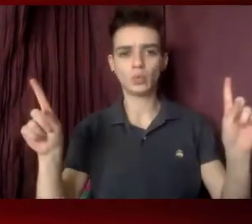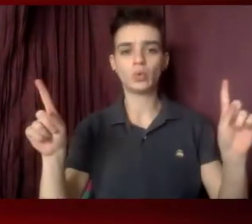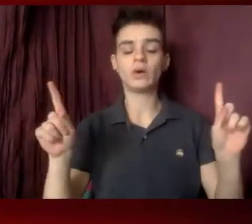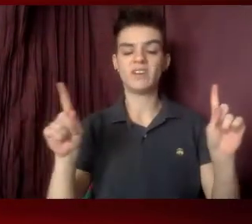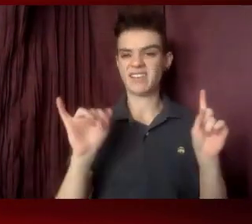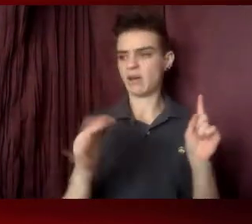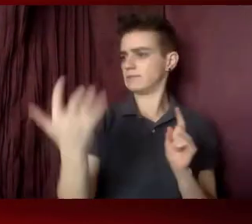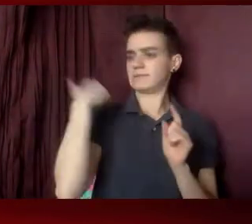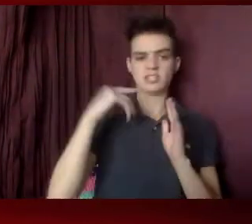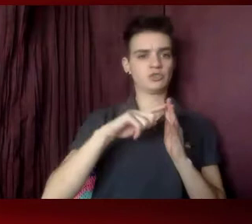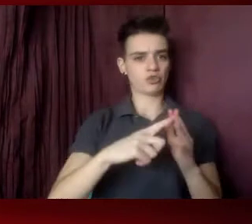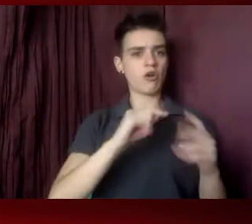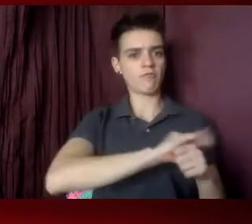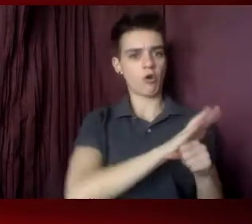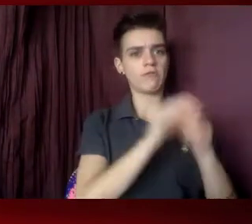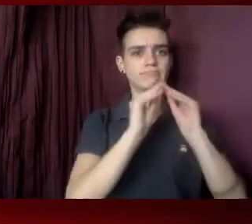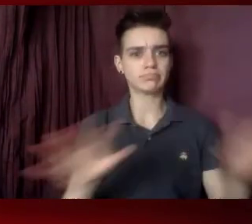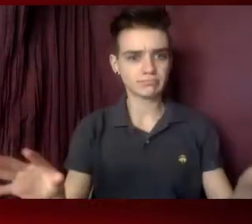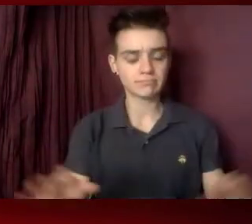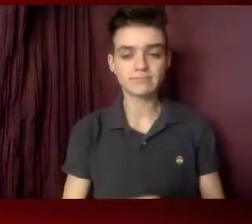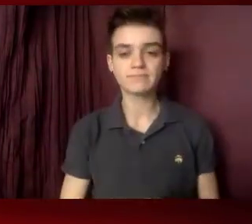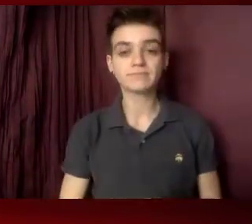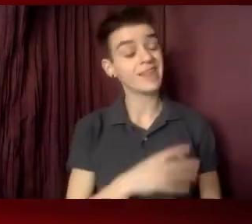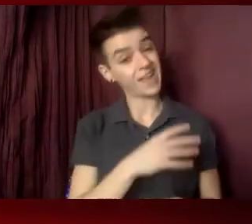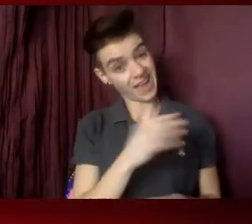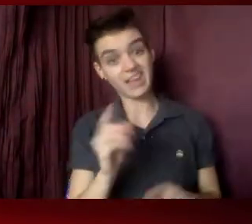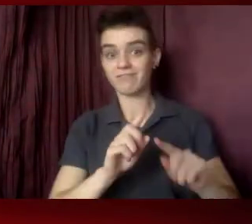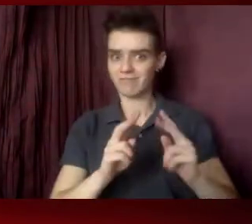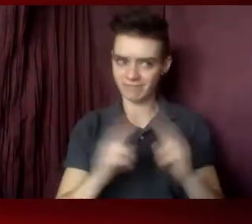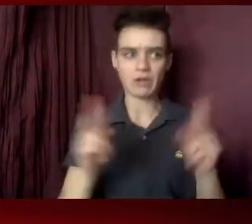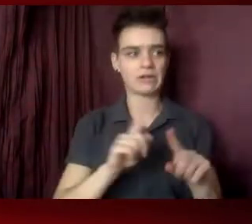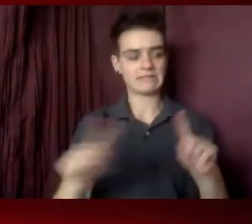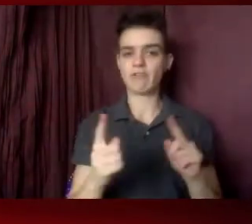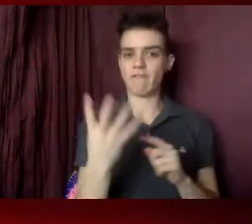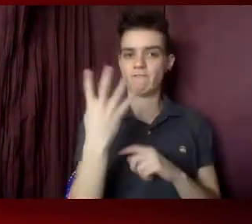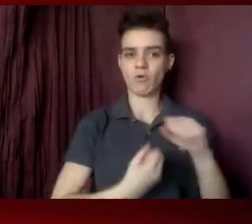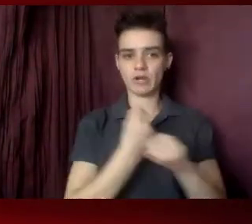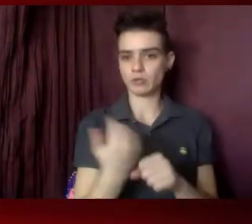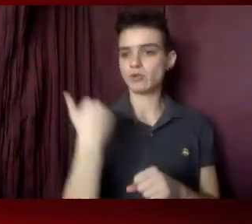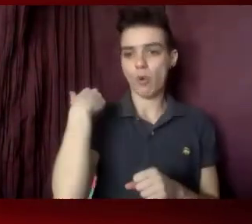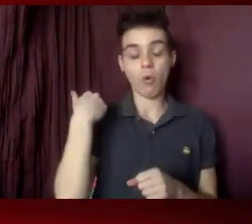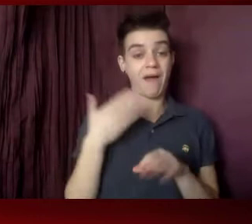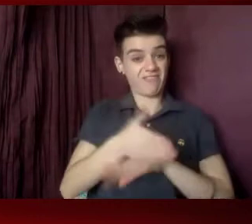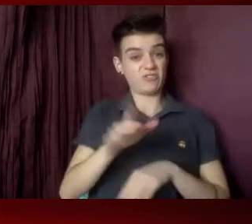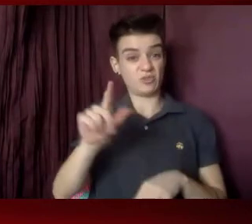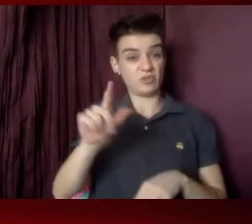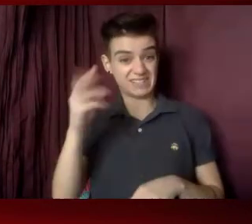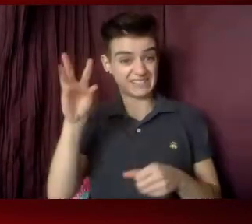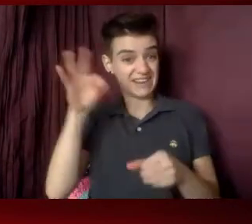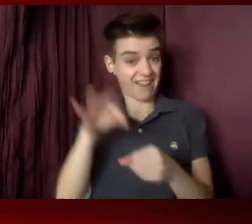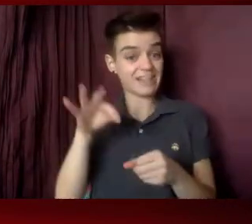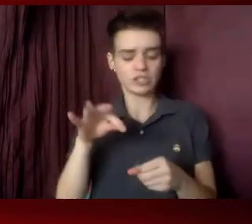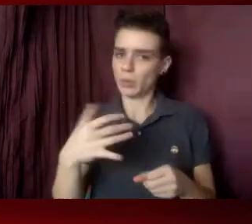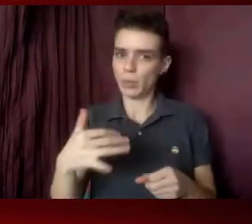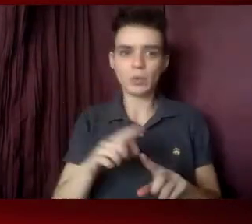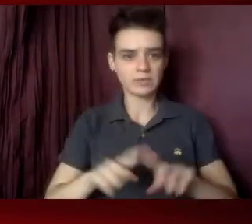pandemic, and different from March of four years ago after the 2016 election. And I think that's because